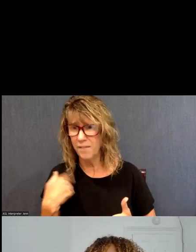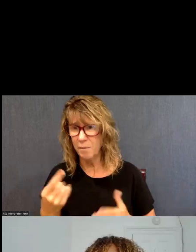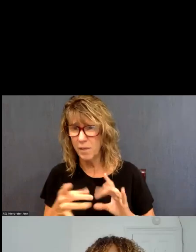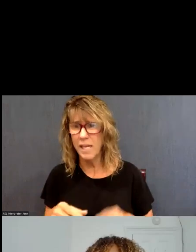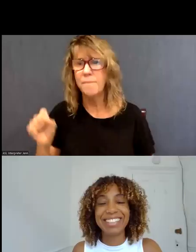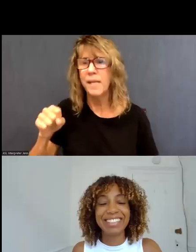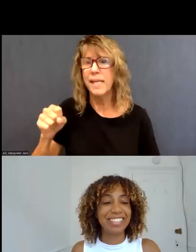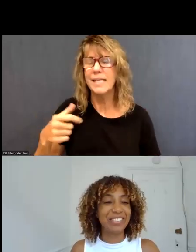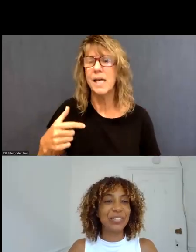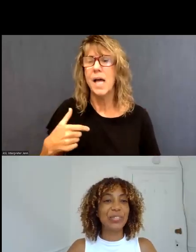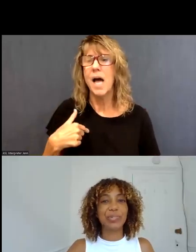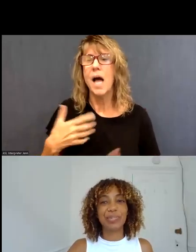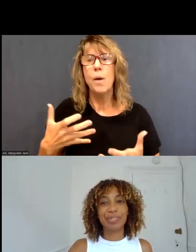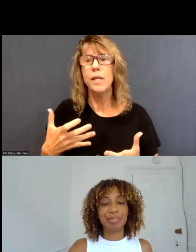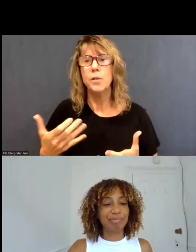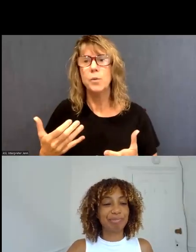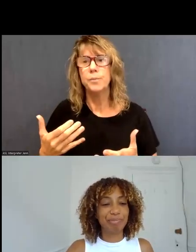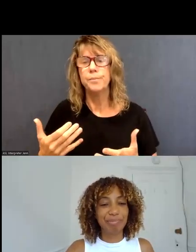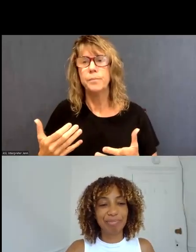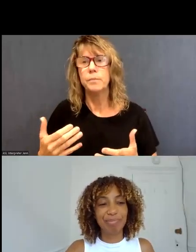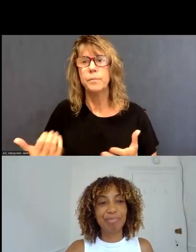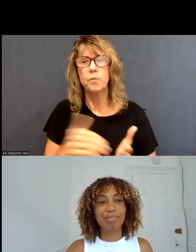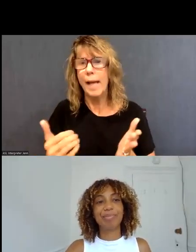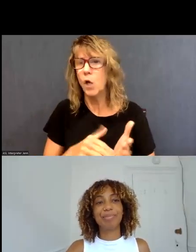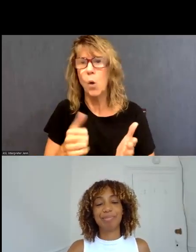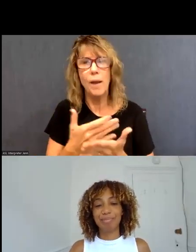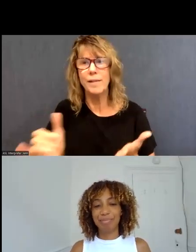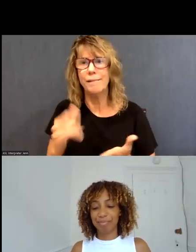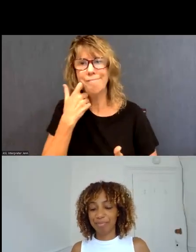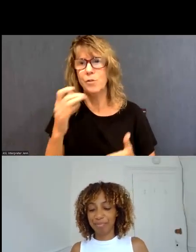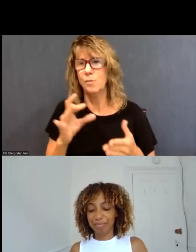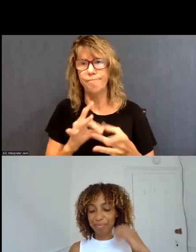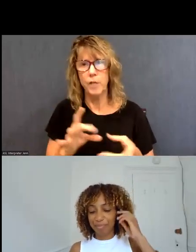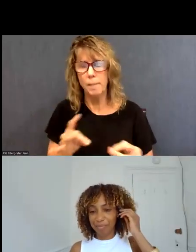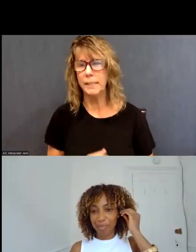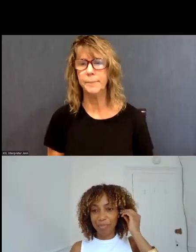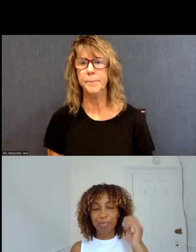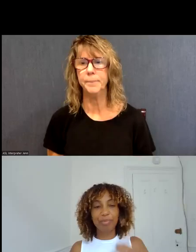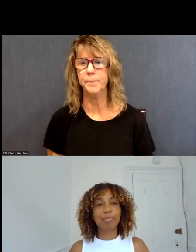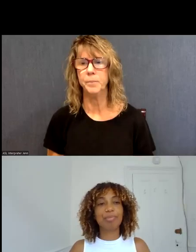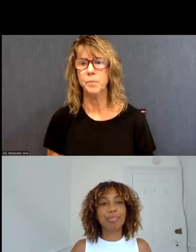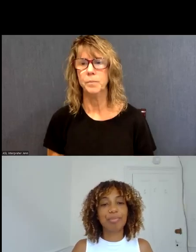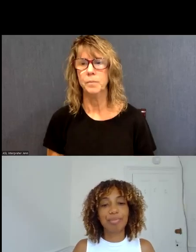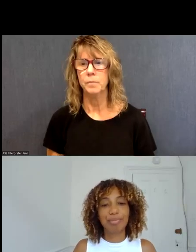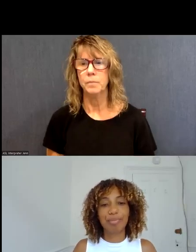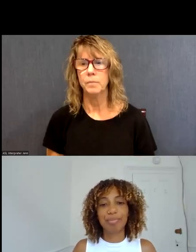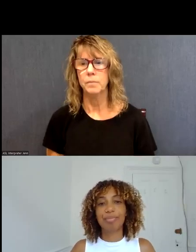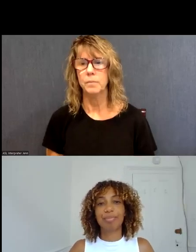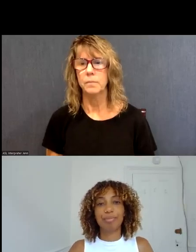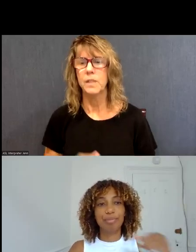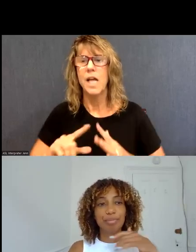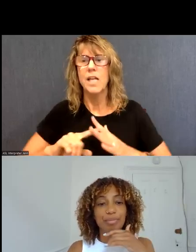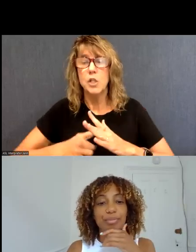Oh, yeah. And just, um, echoing everything that was, was said and, you know, the, in starting people on,